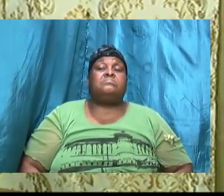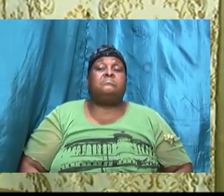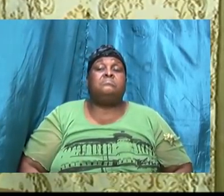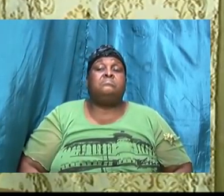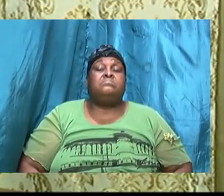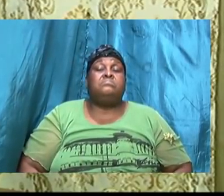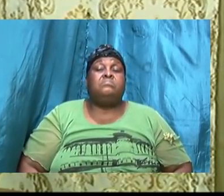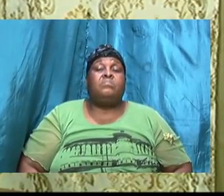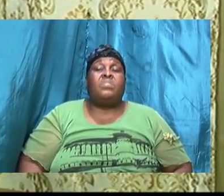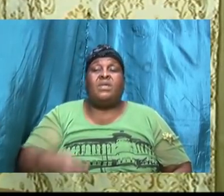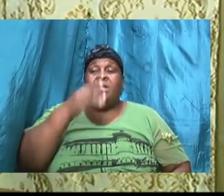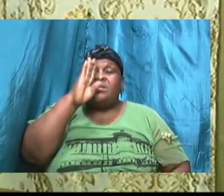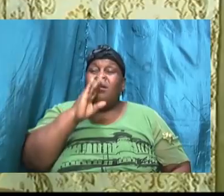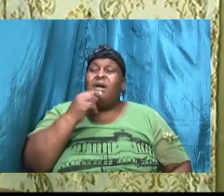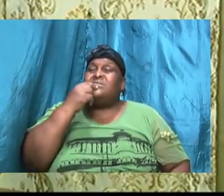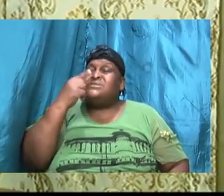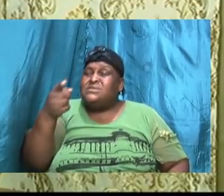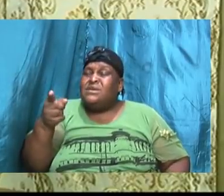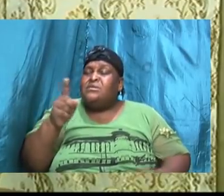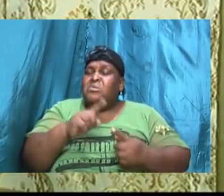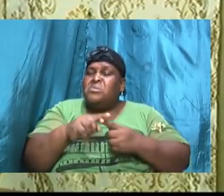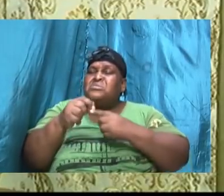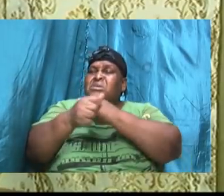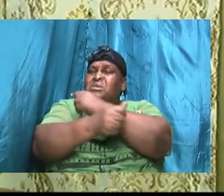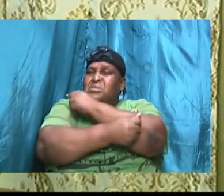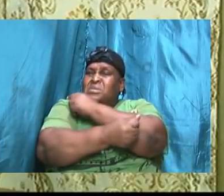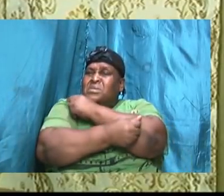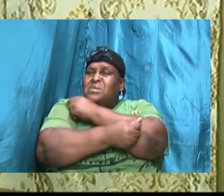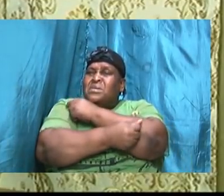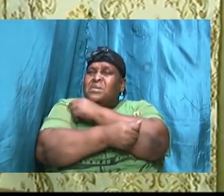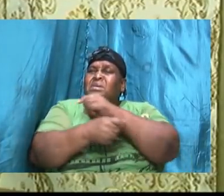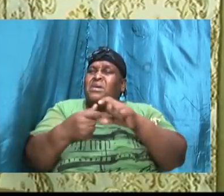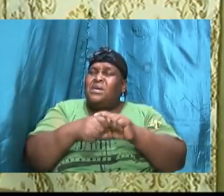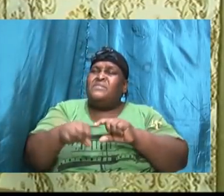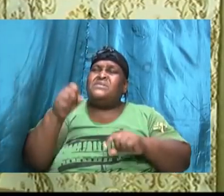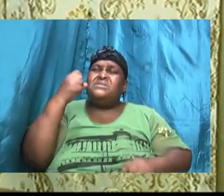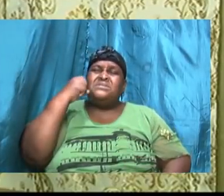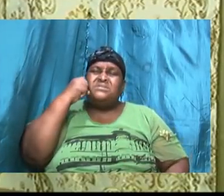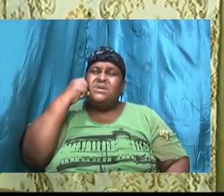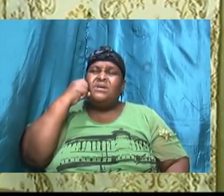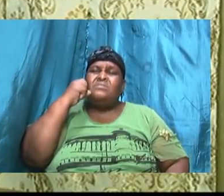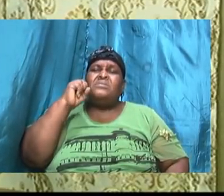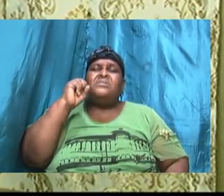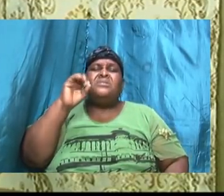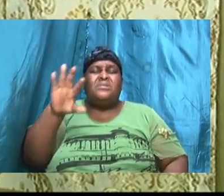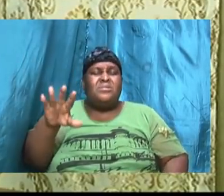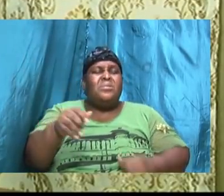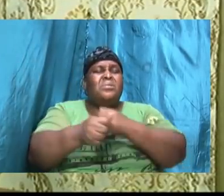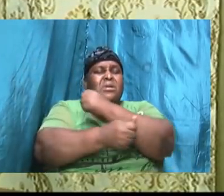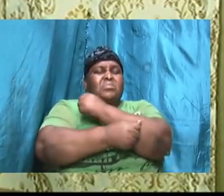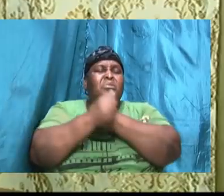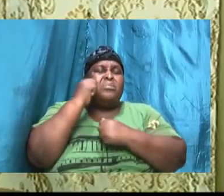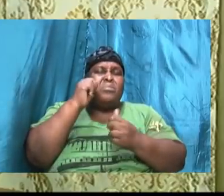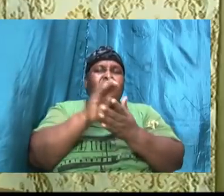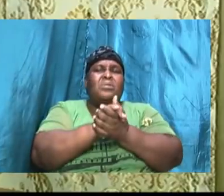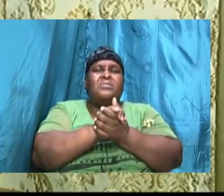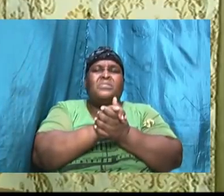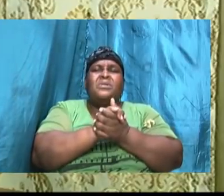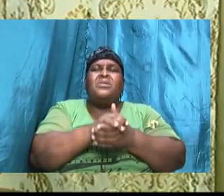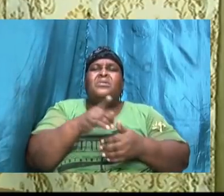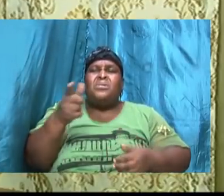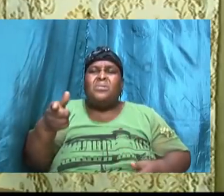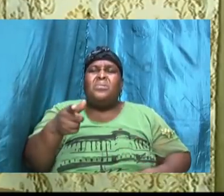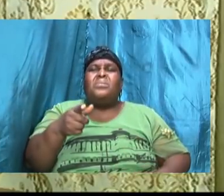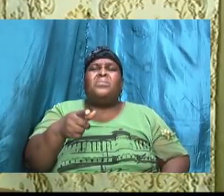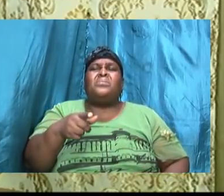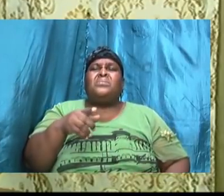and God said unto Abraham as for Sarah thy wife thou shalt not call her